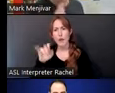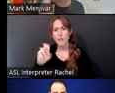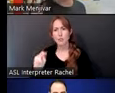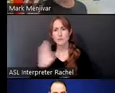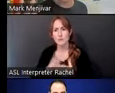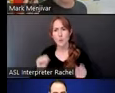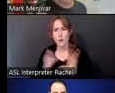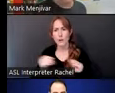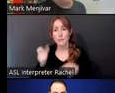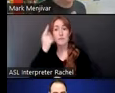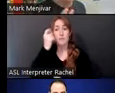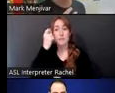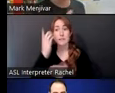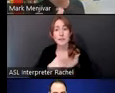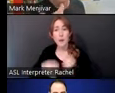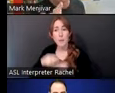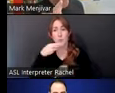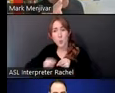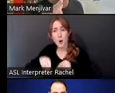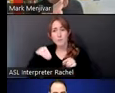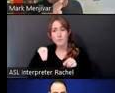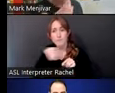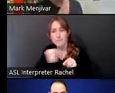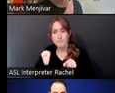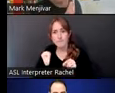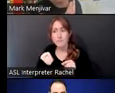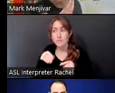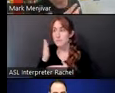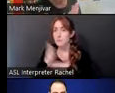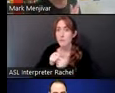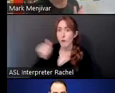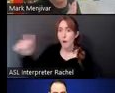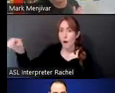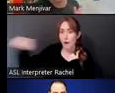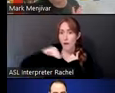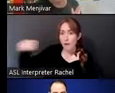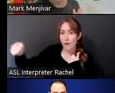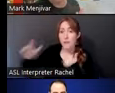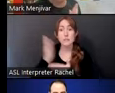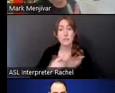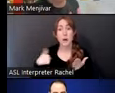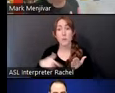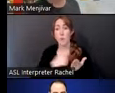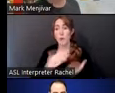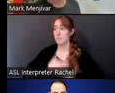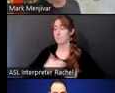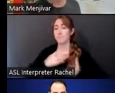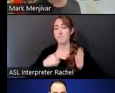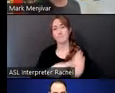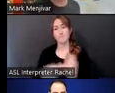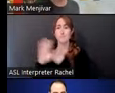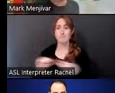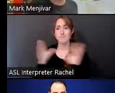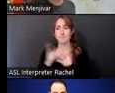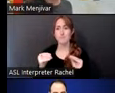we share with pride. Others of the migration stories are hidden by our families, and some of them are even stolen from us, right? And we don't even know what